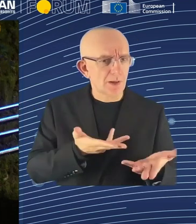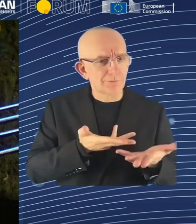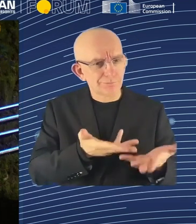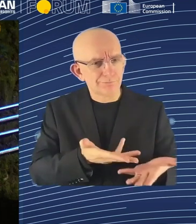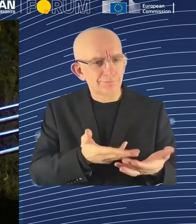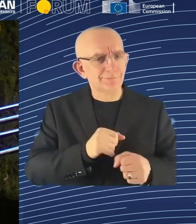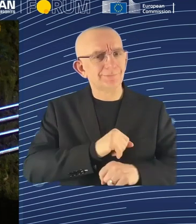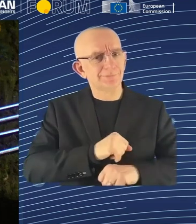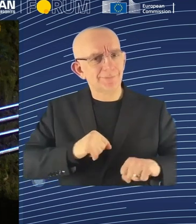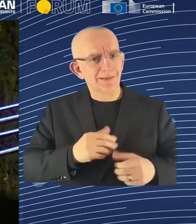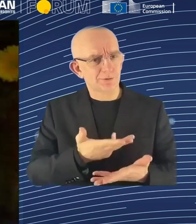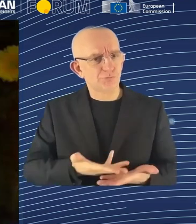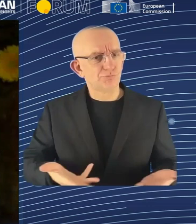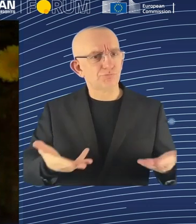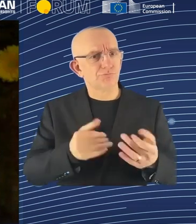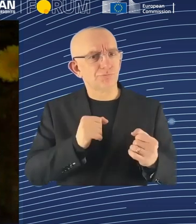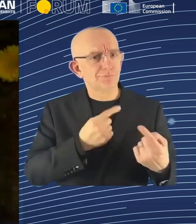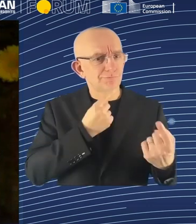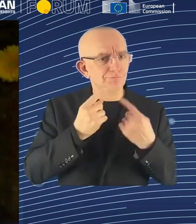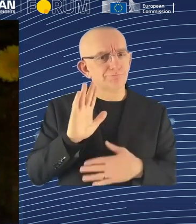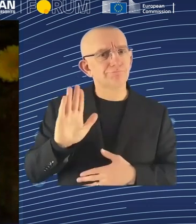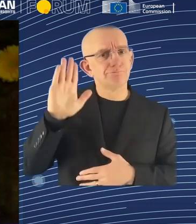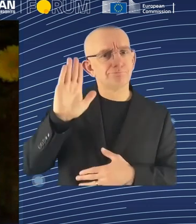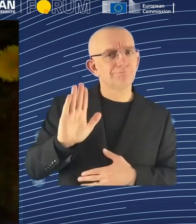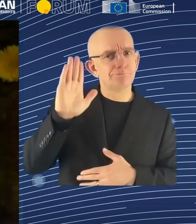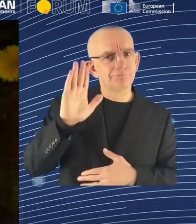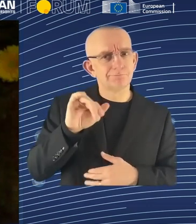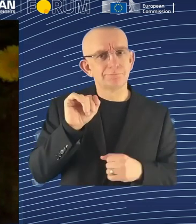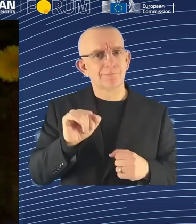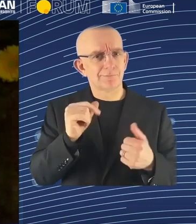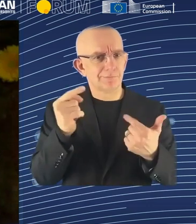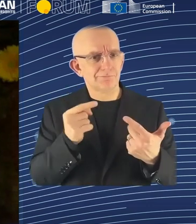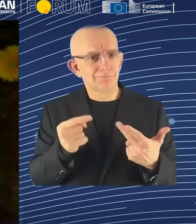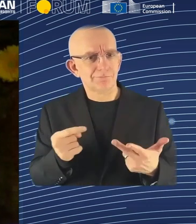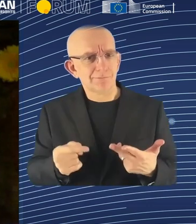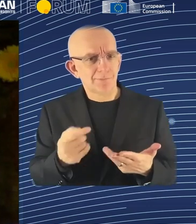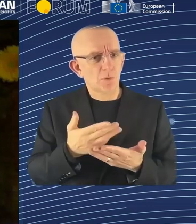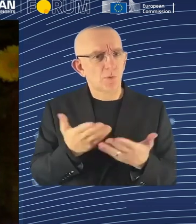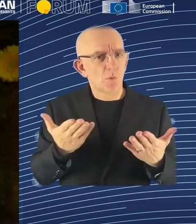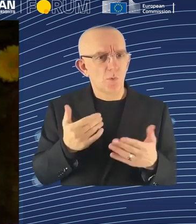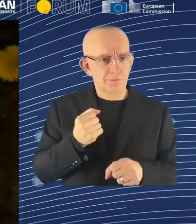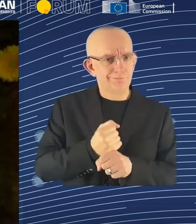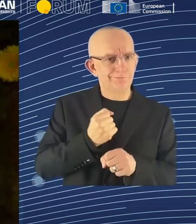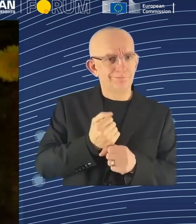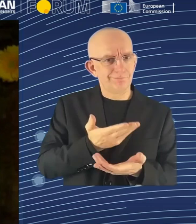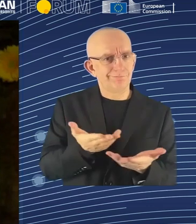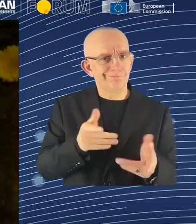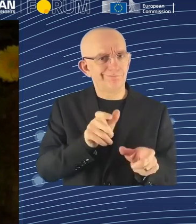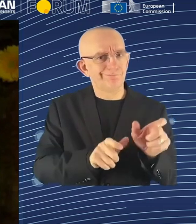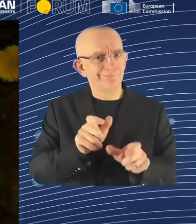for the employees. That is what we are doing. Not all companies are joining us yet,